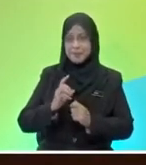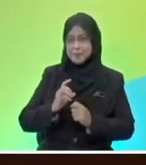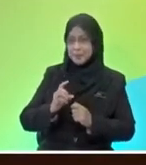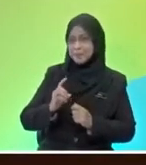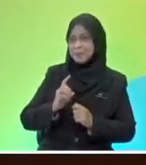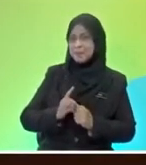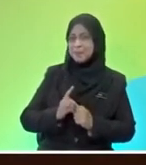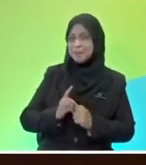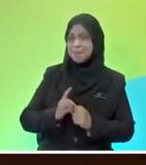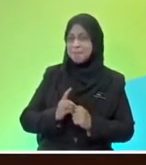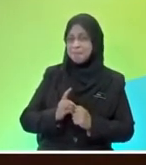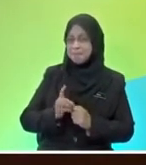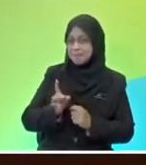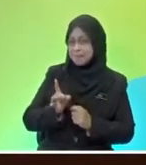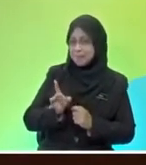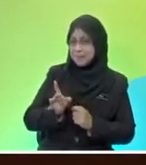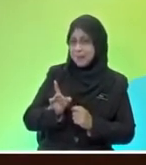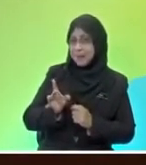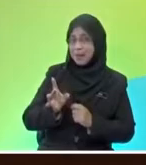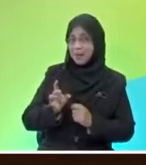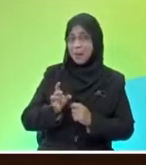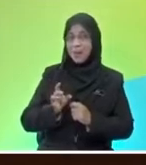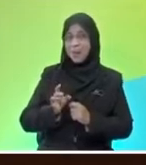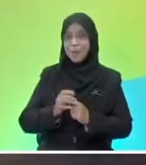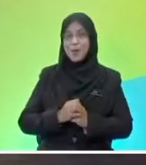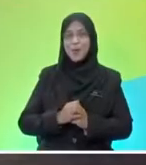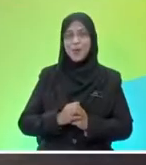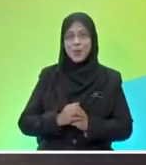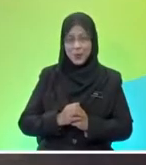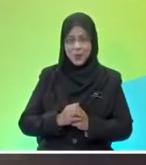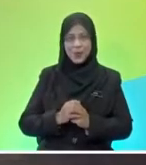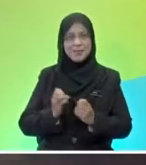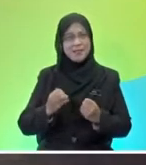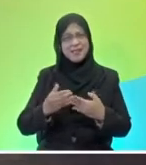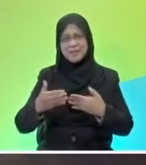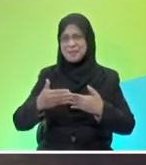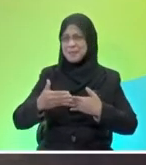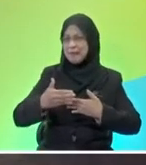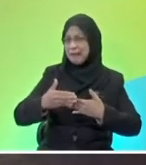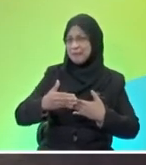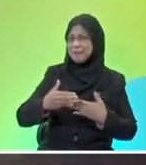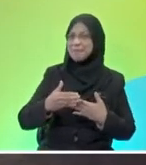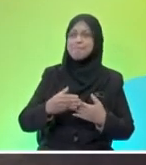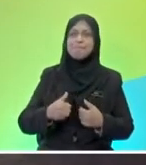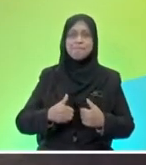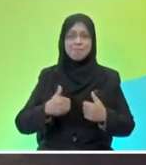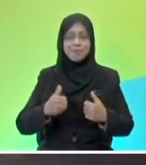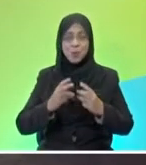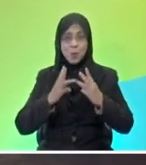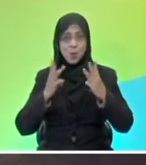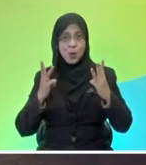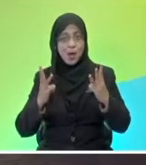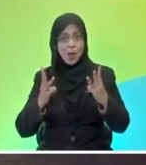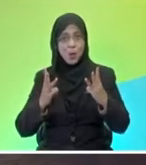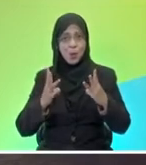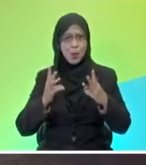score and target and... Oh! Oh, okay. Almost there. But that's better. Wow, what is this